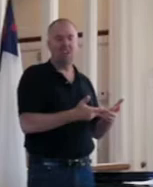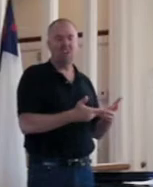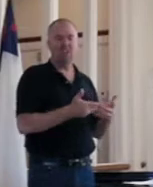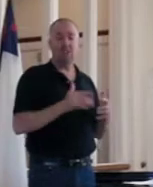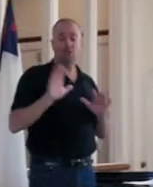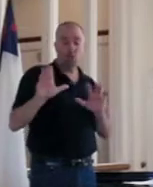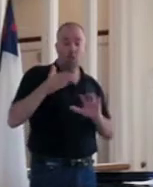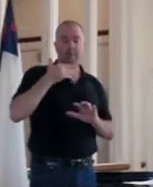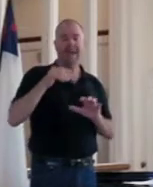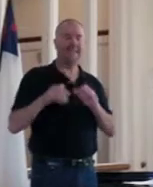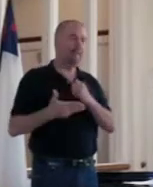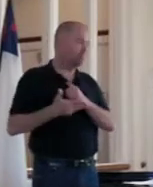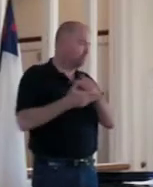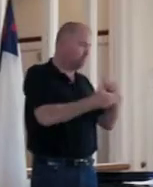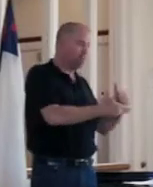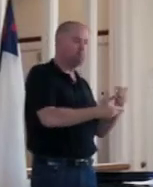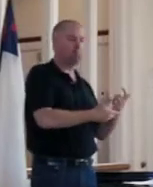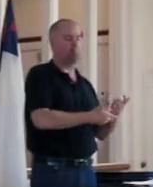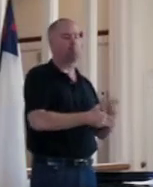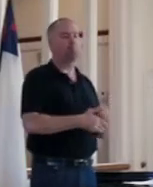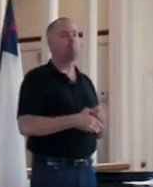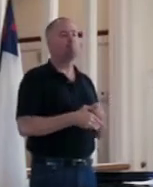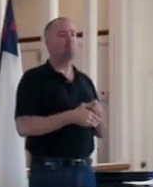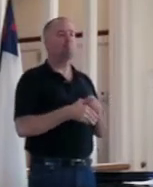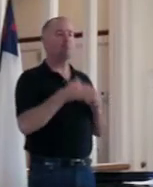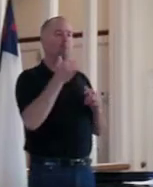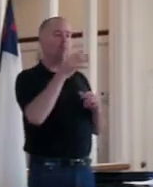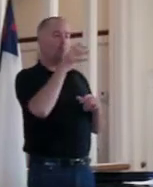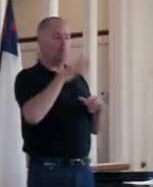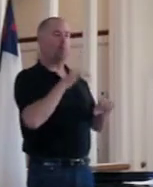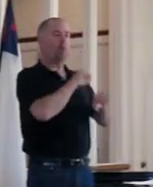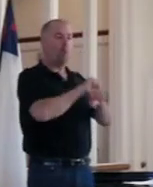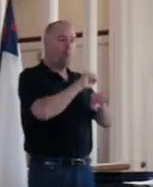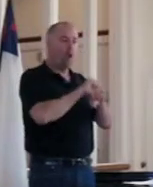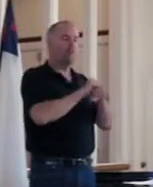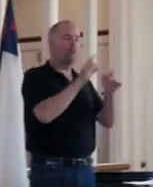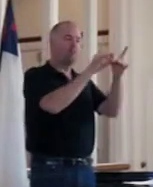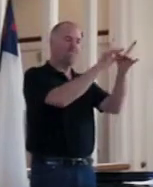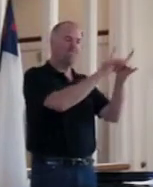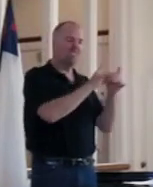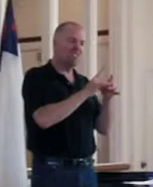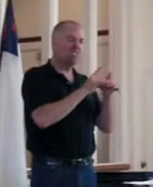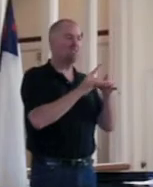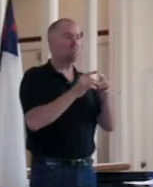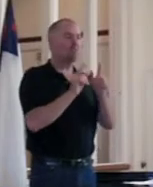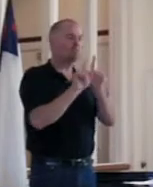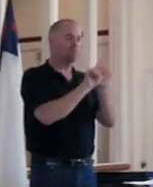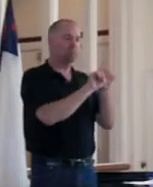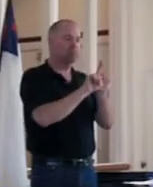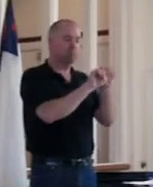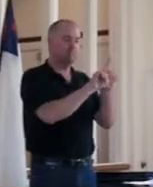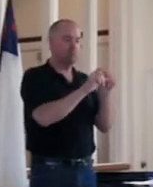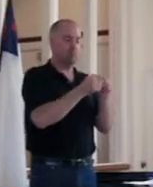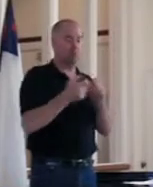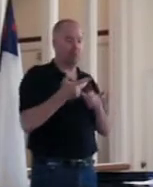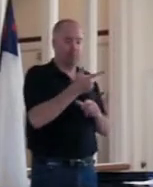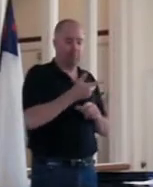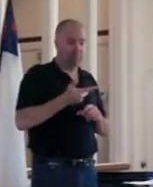your best with them. These women worked for the message hand in hand with Clement and me